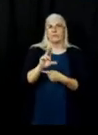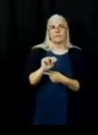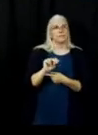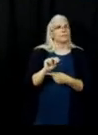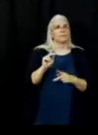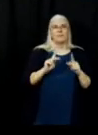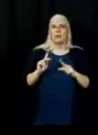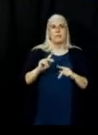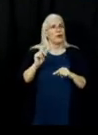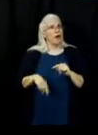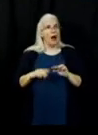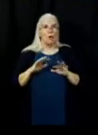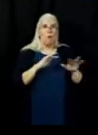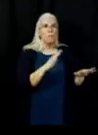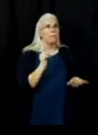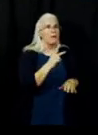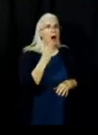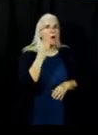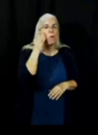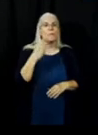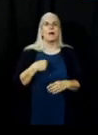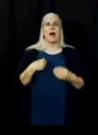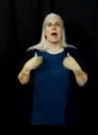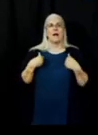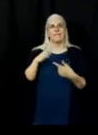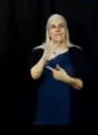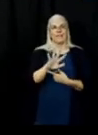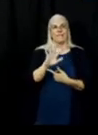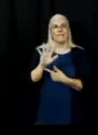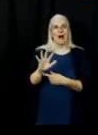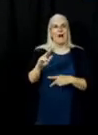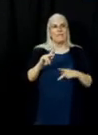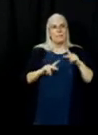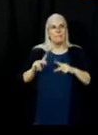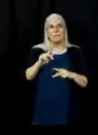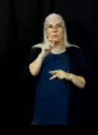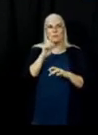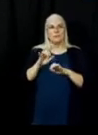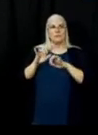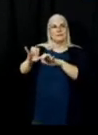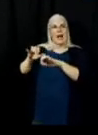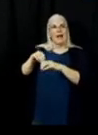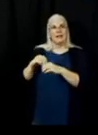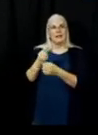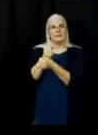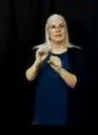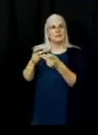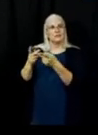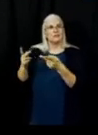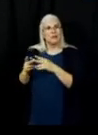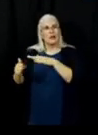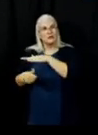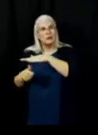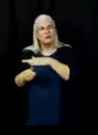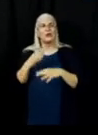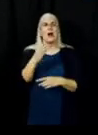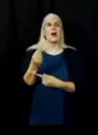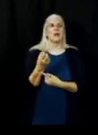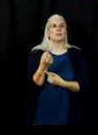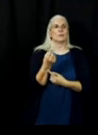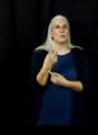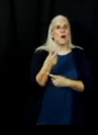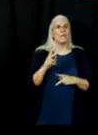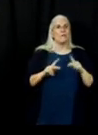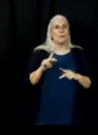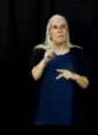55 people that are staying in shelters. And 12 of those and 12 people additional to that are staying outside